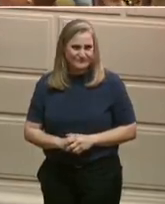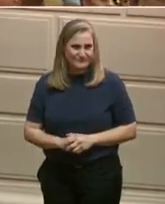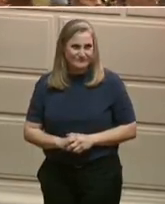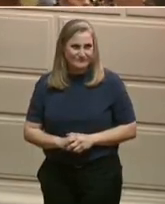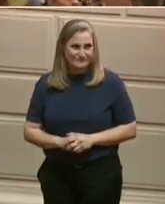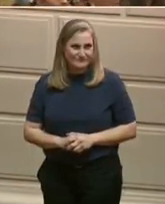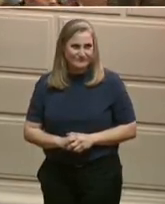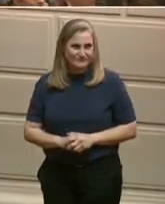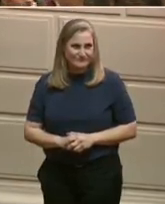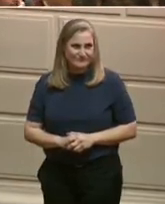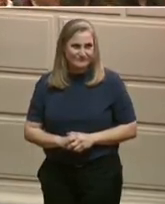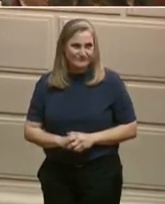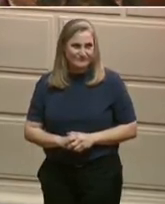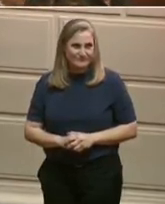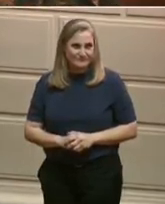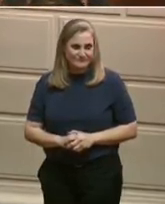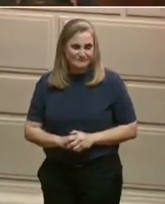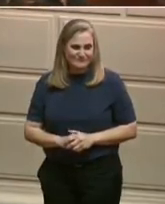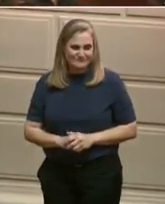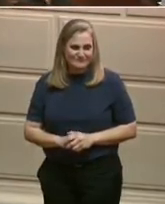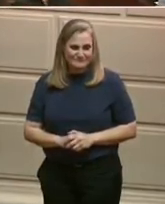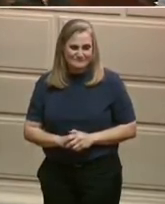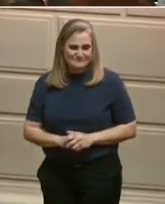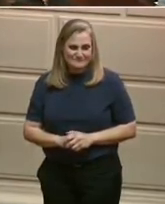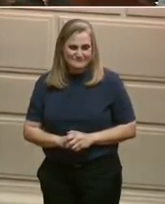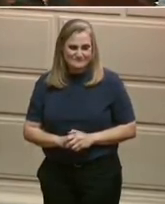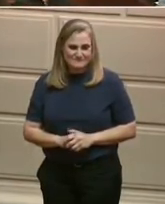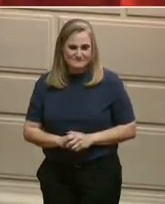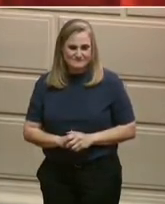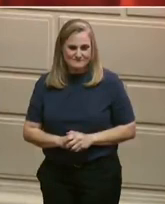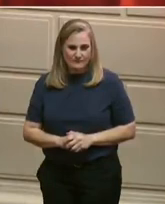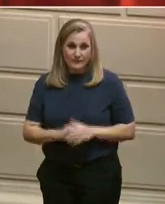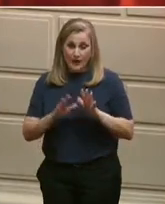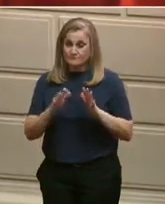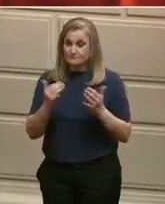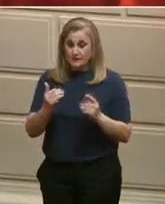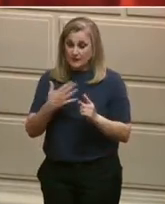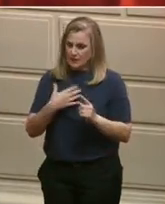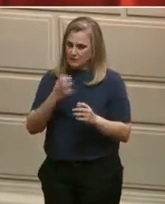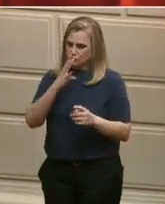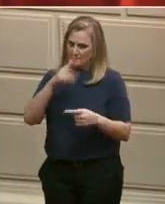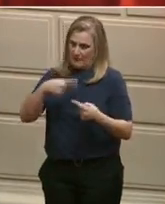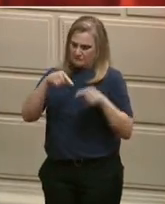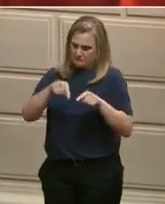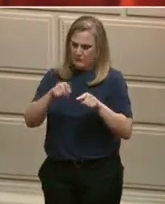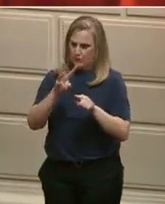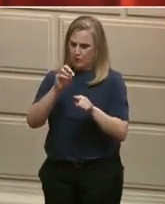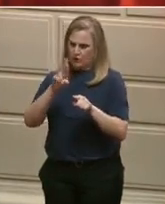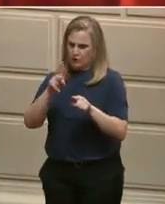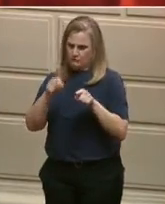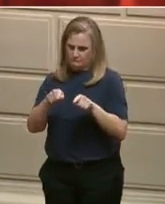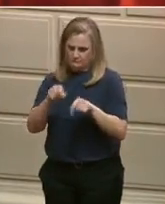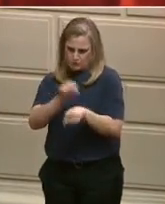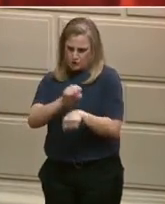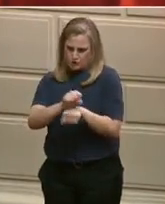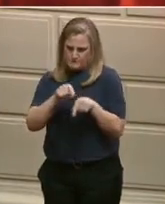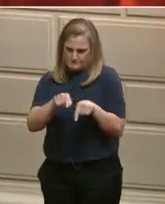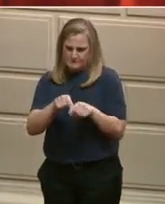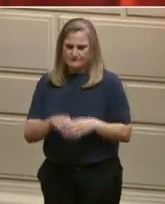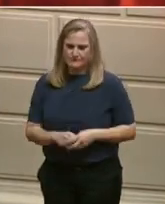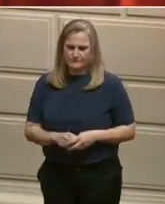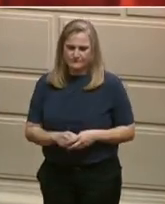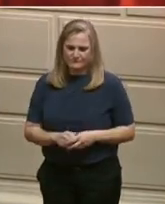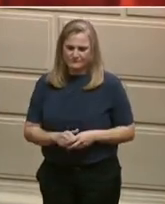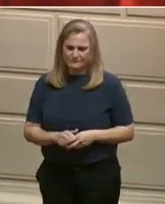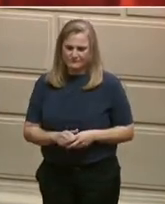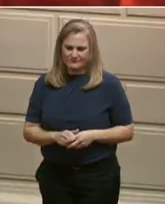In the end, it's about the work that we get done. And although I haven't had as much time to be